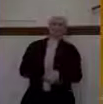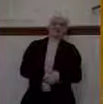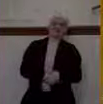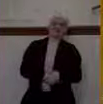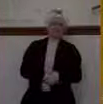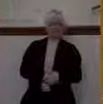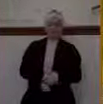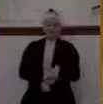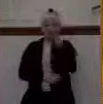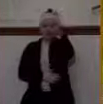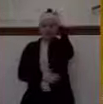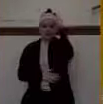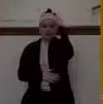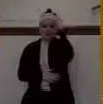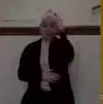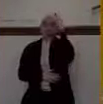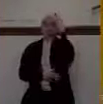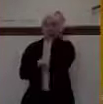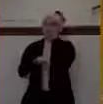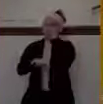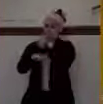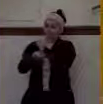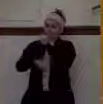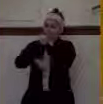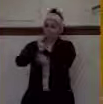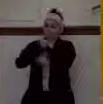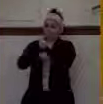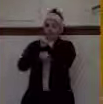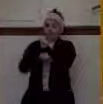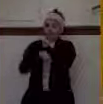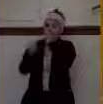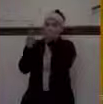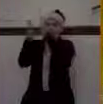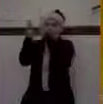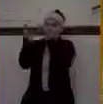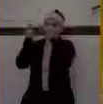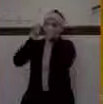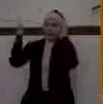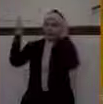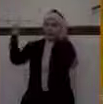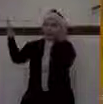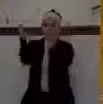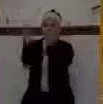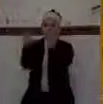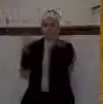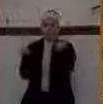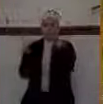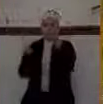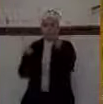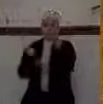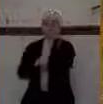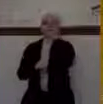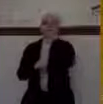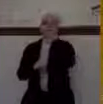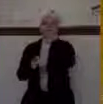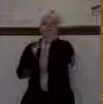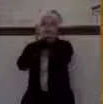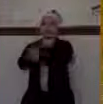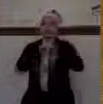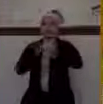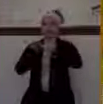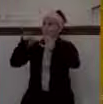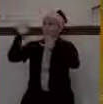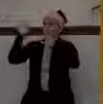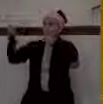the temple, he had 500 shields lined up along the wall of the house of the forest of Lebanon. There were 200